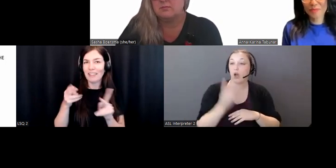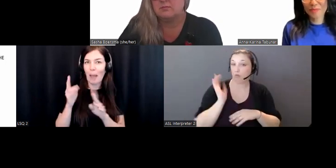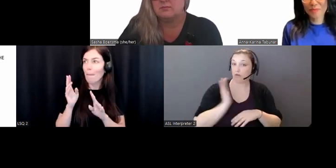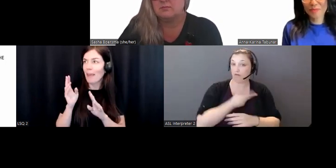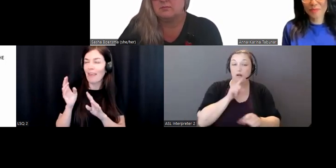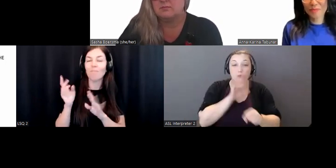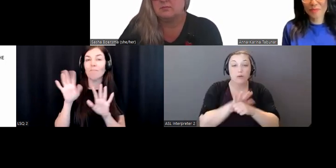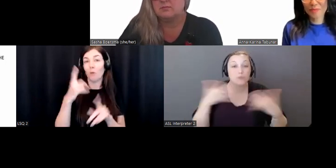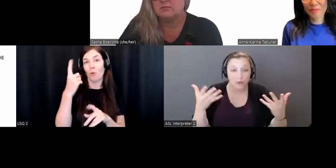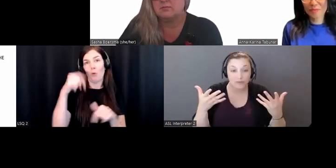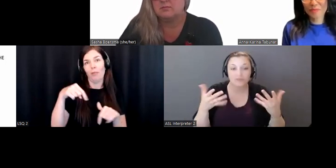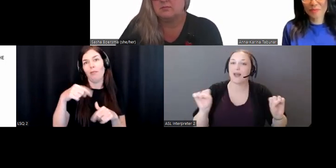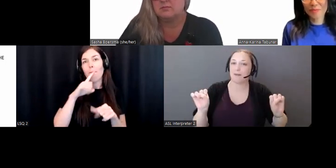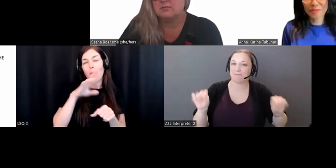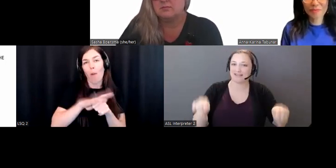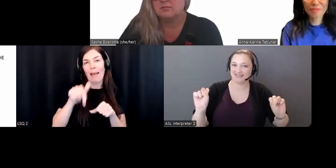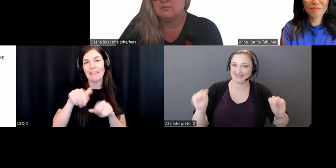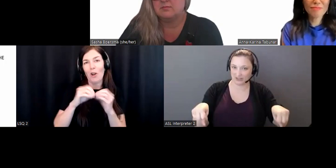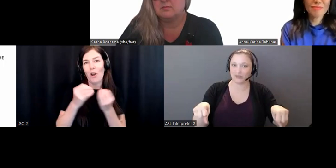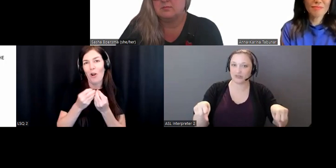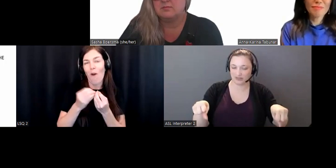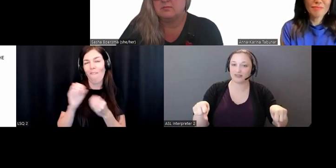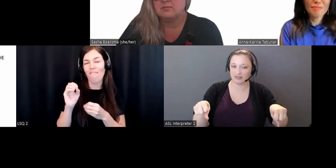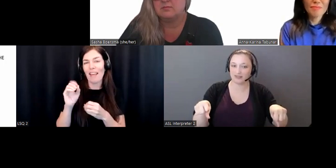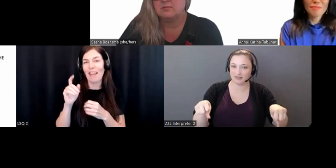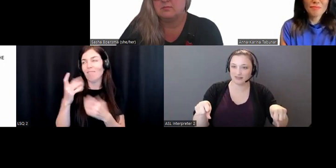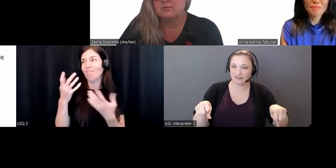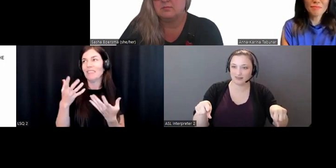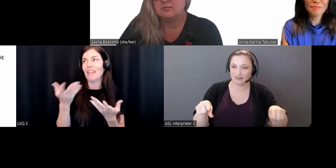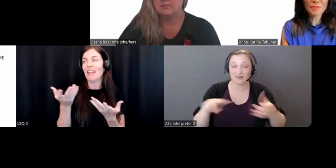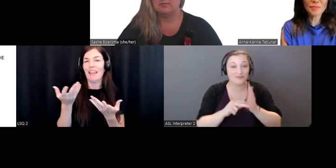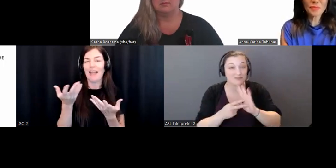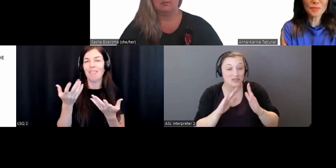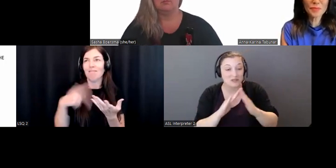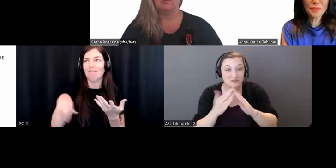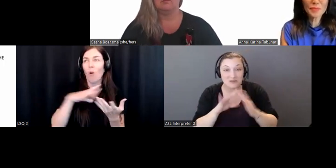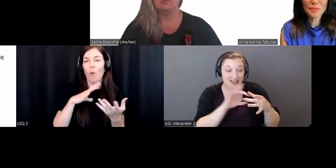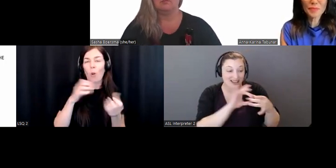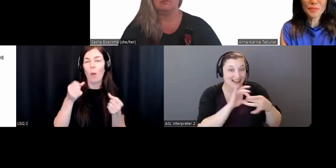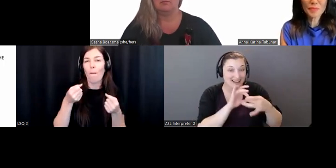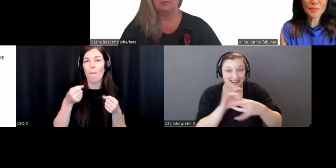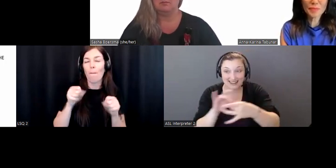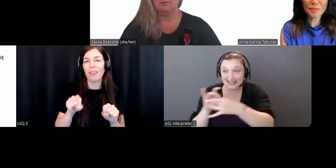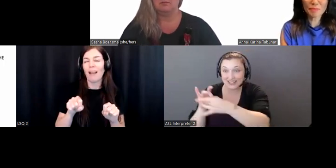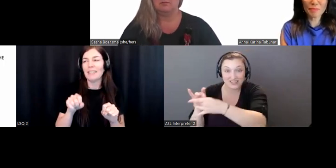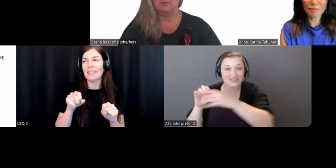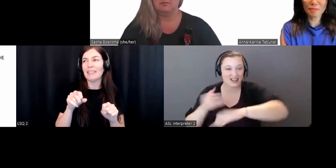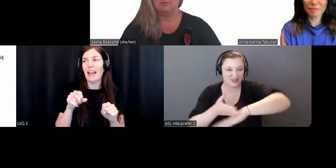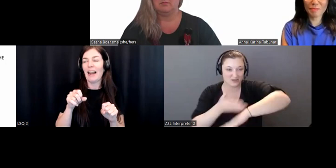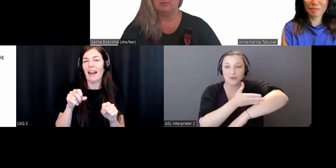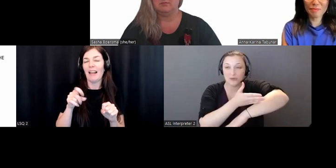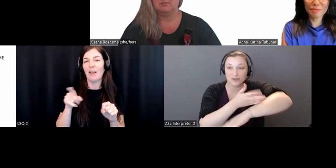the potential for that ghost community connection so that we don't have to experience